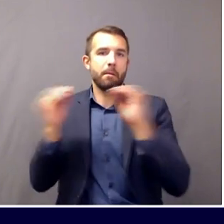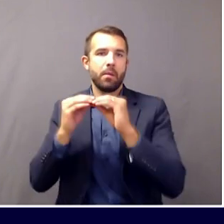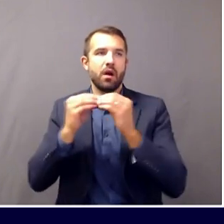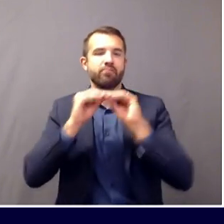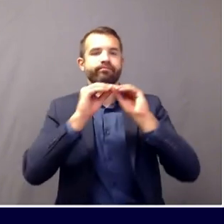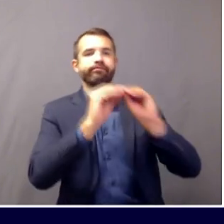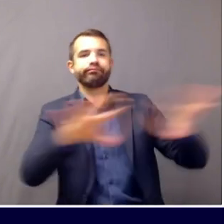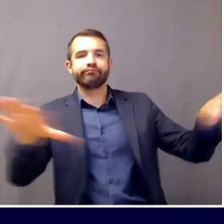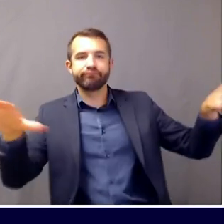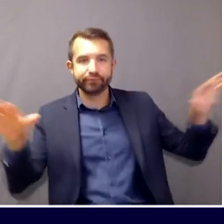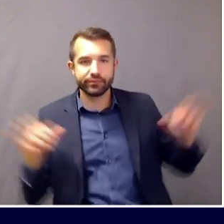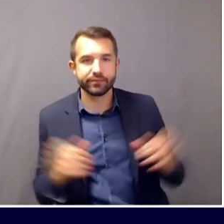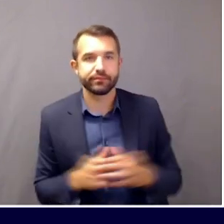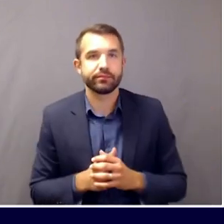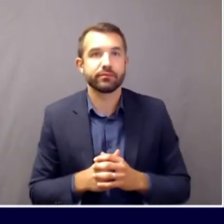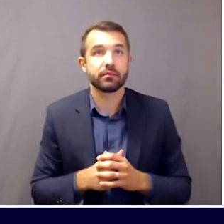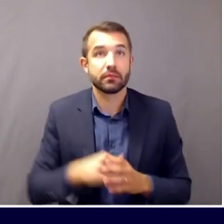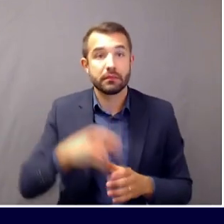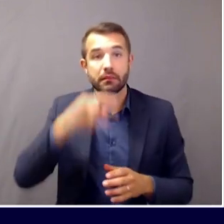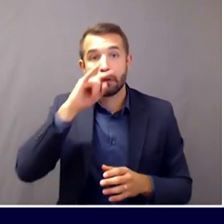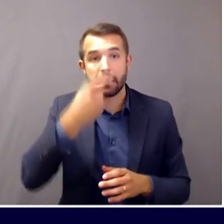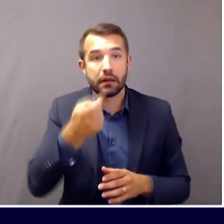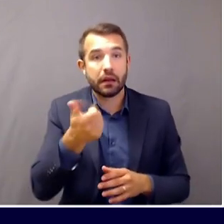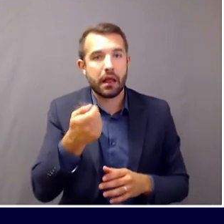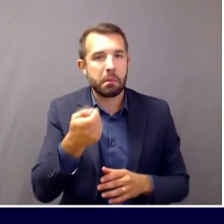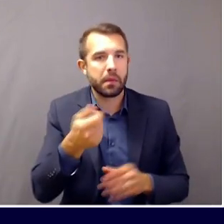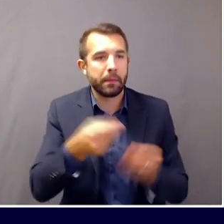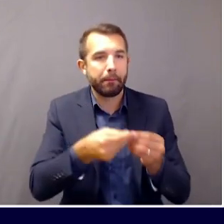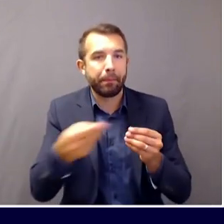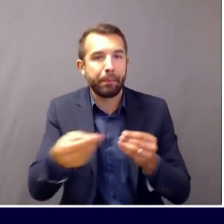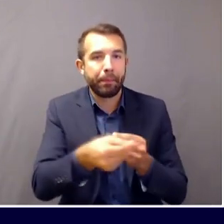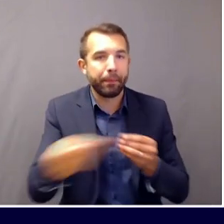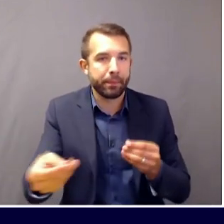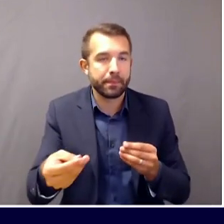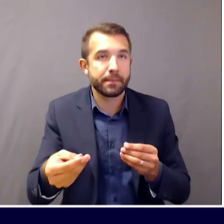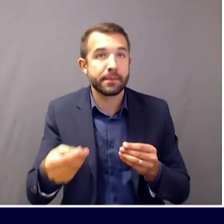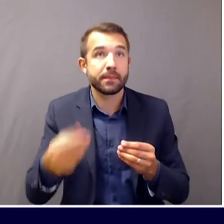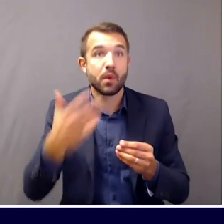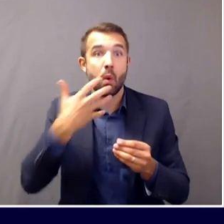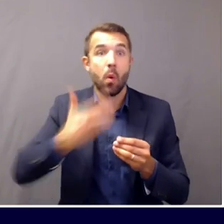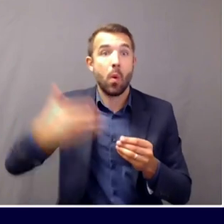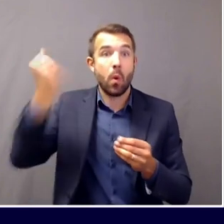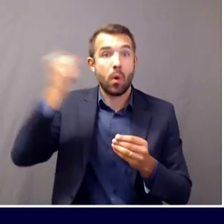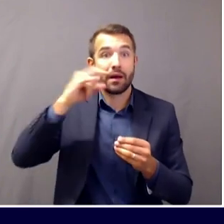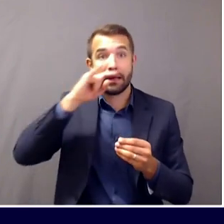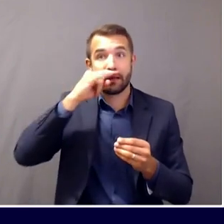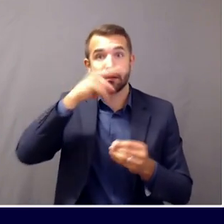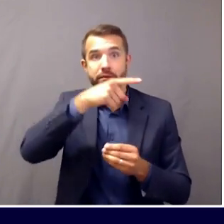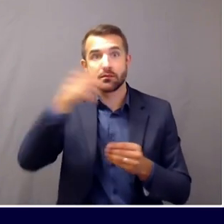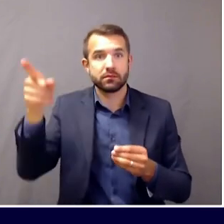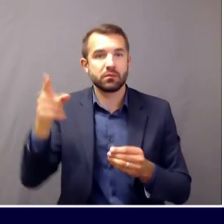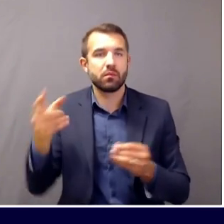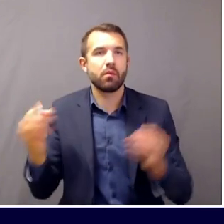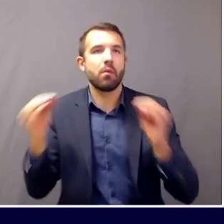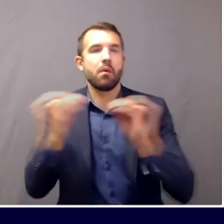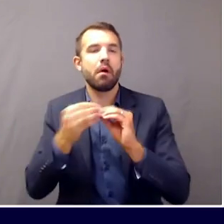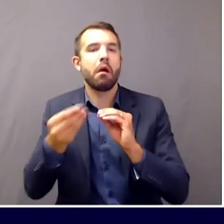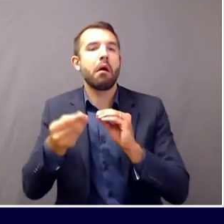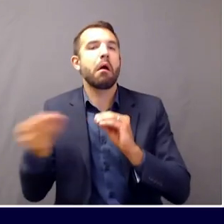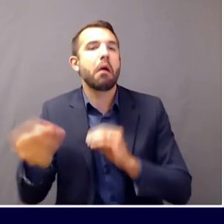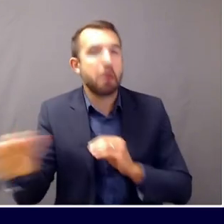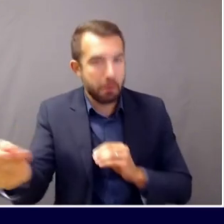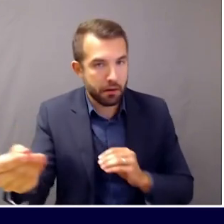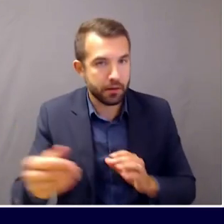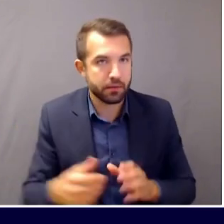COVID at about the same rate as adults, but younger children children seem, thus far, to be less able to transmit